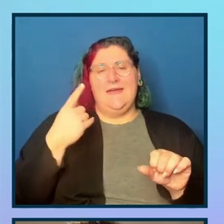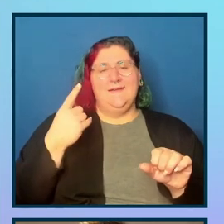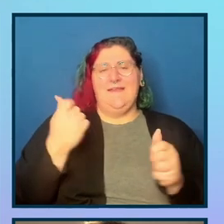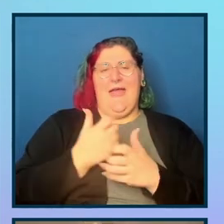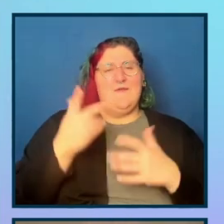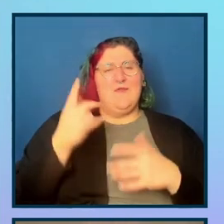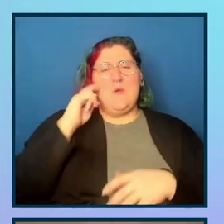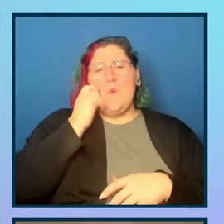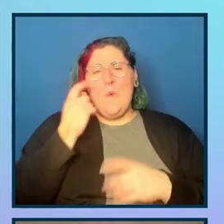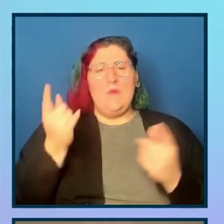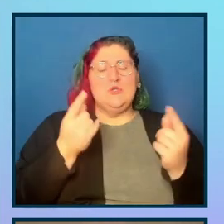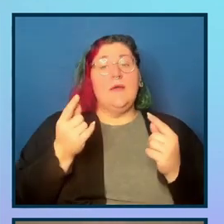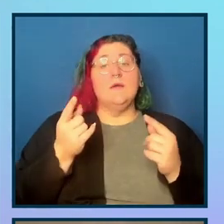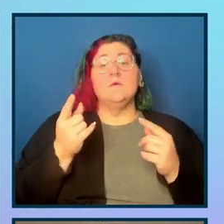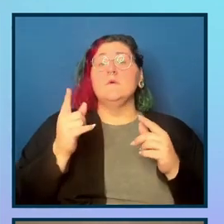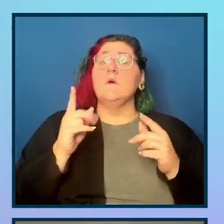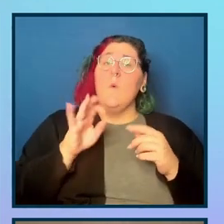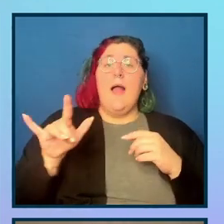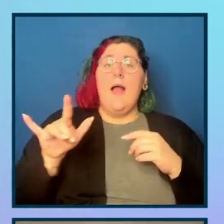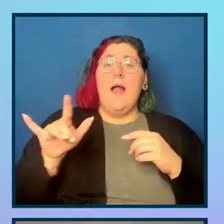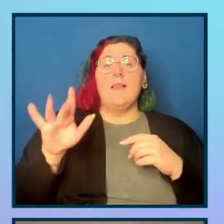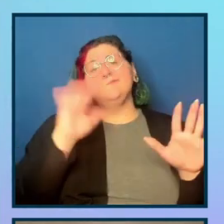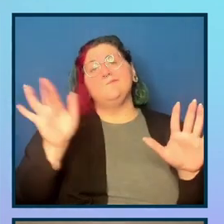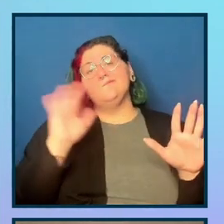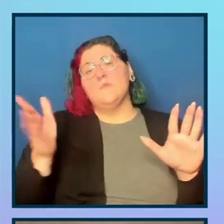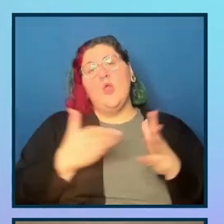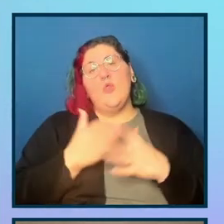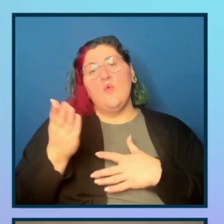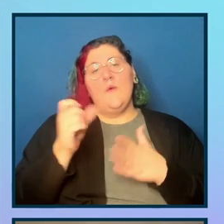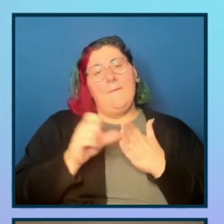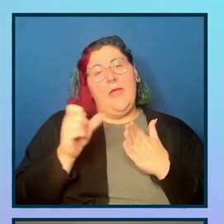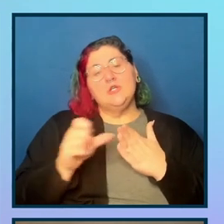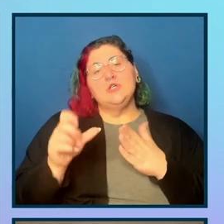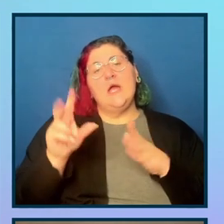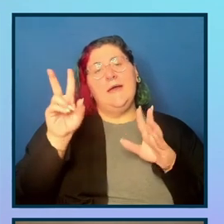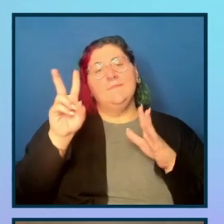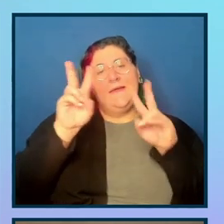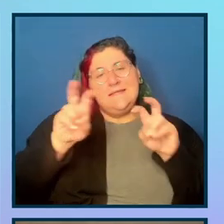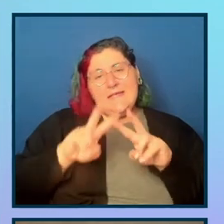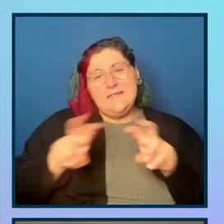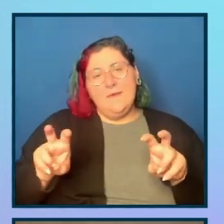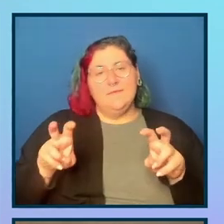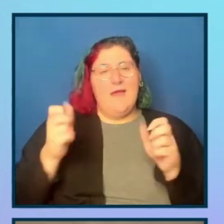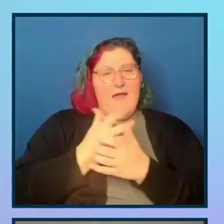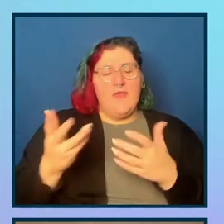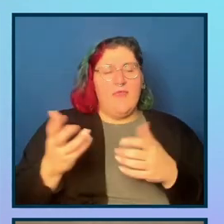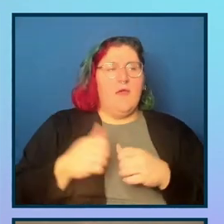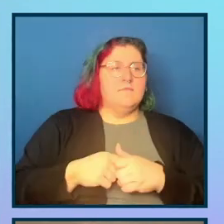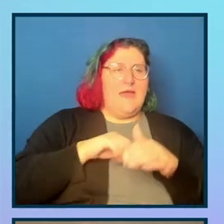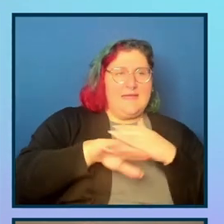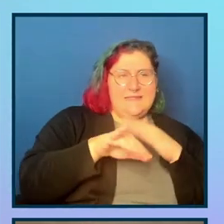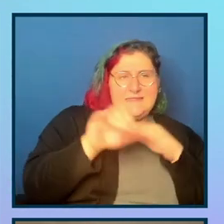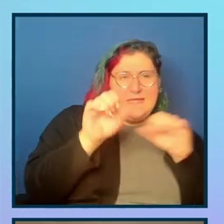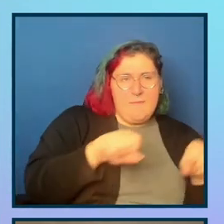obviously tabbing through the page. It was for each tab stop, uh, assessing a number of things like its successful name. We just verified some of those in the